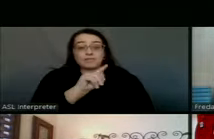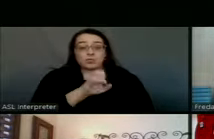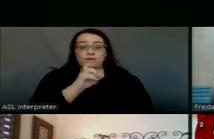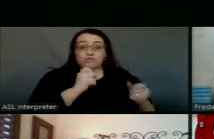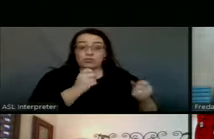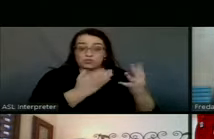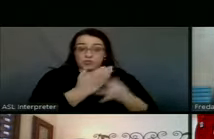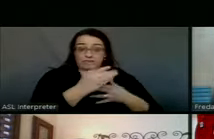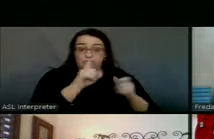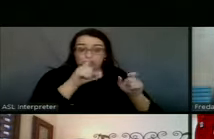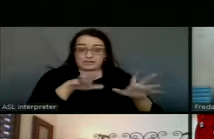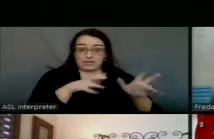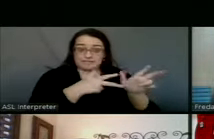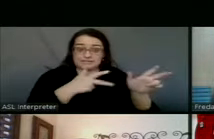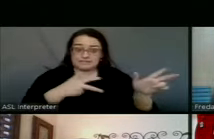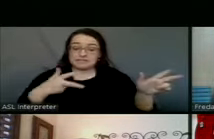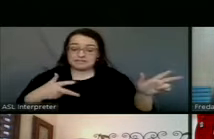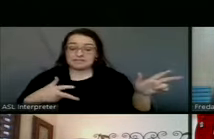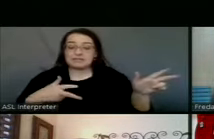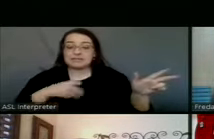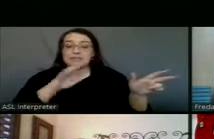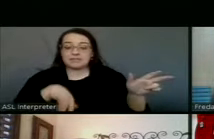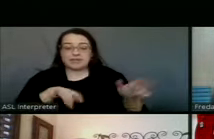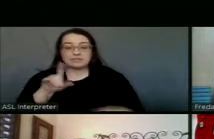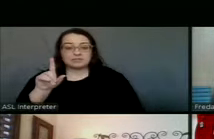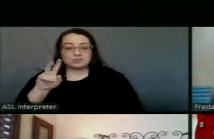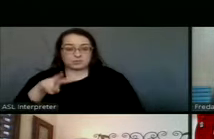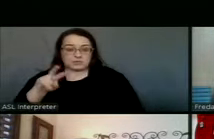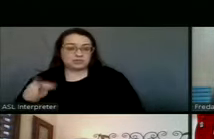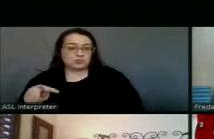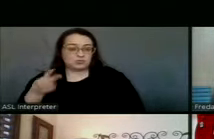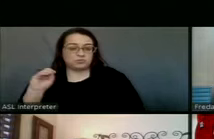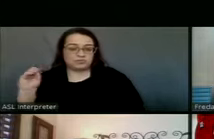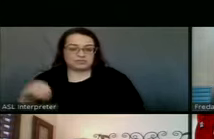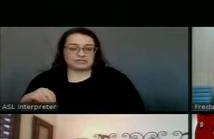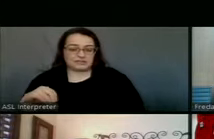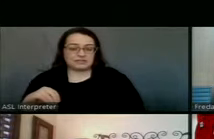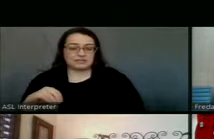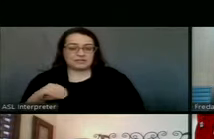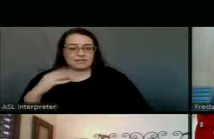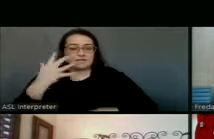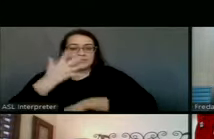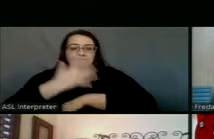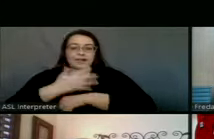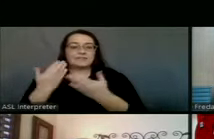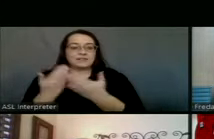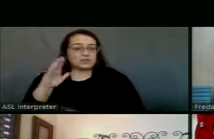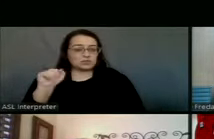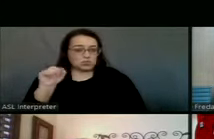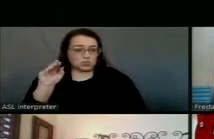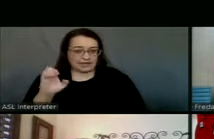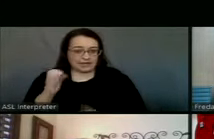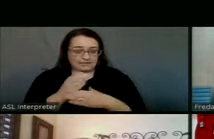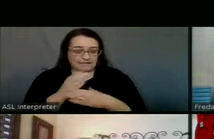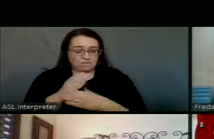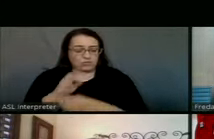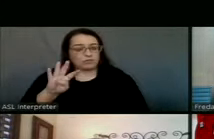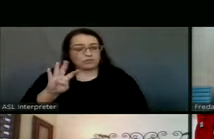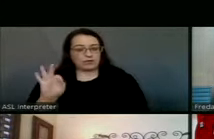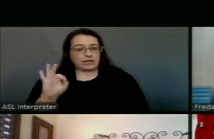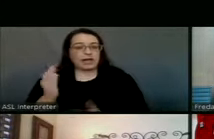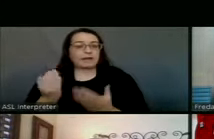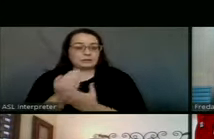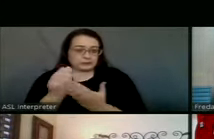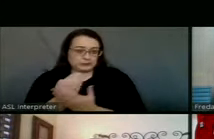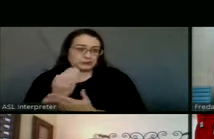drive-thru testing site, which is a subset of the total, is at 22%. The five-day new case averages 49 new cases